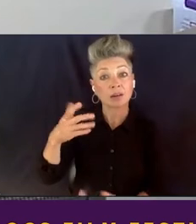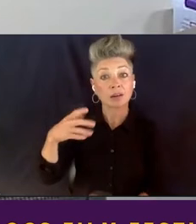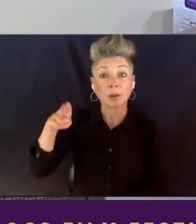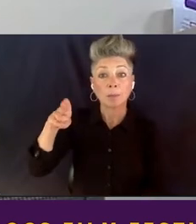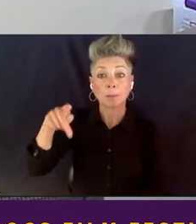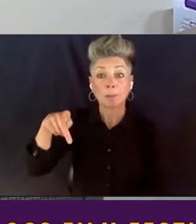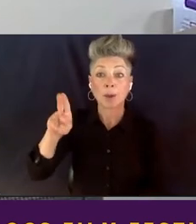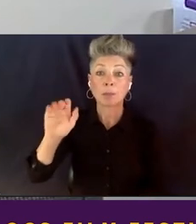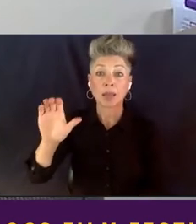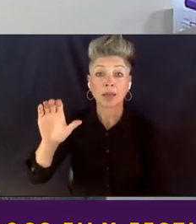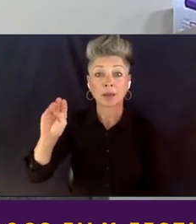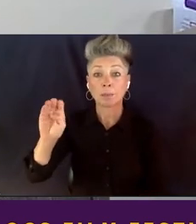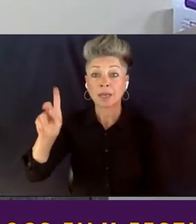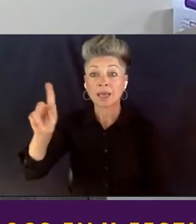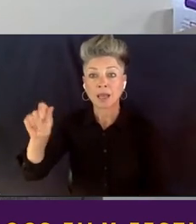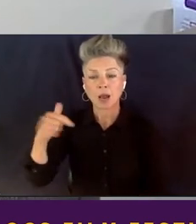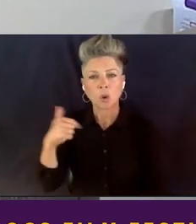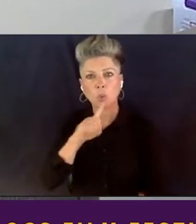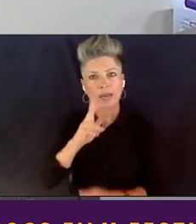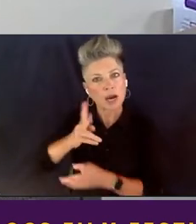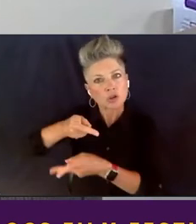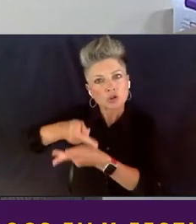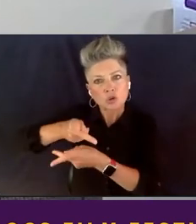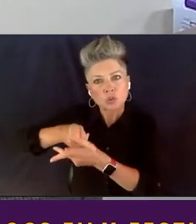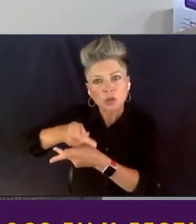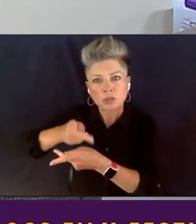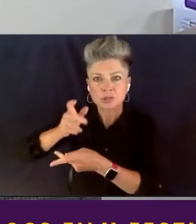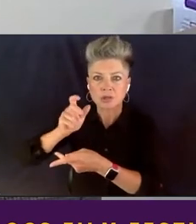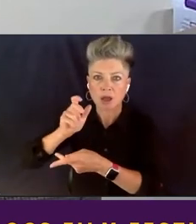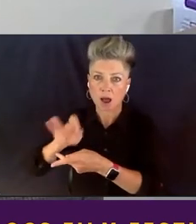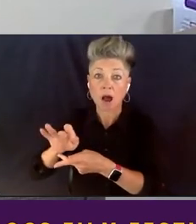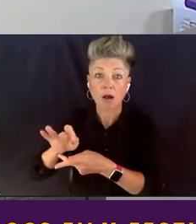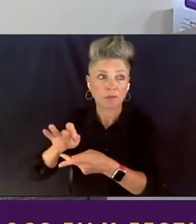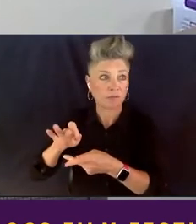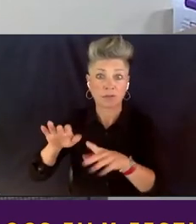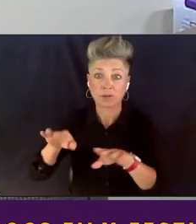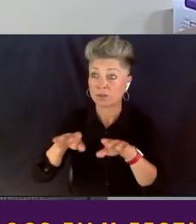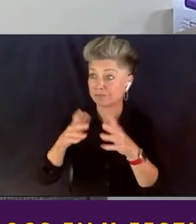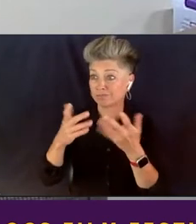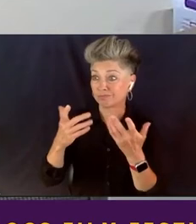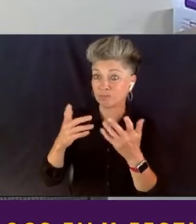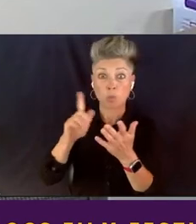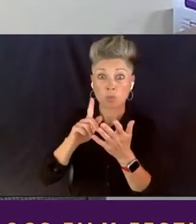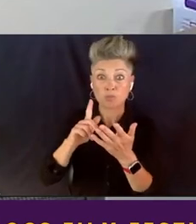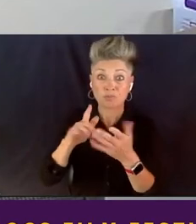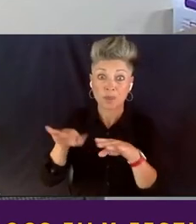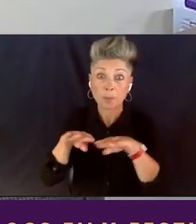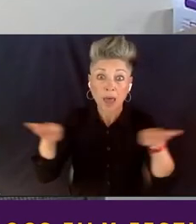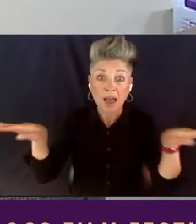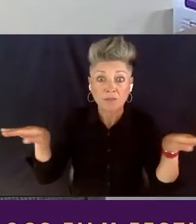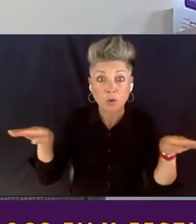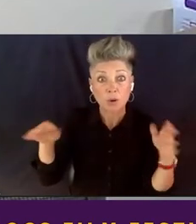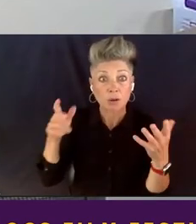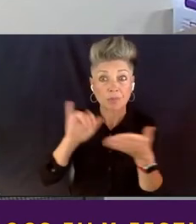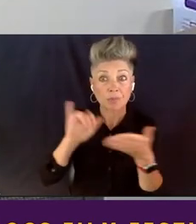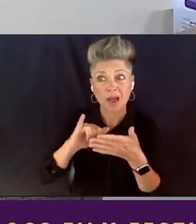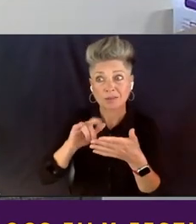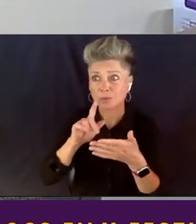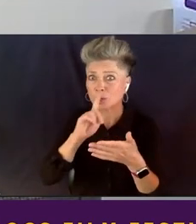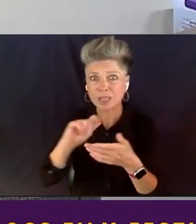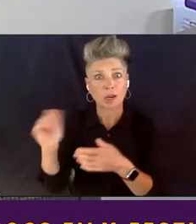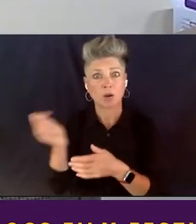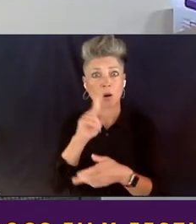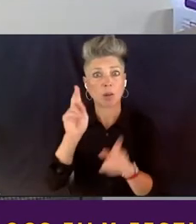as stewards over the platform that belongs to all people, it, when you have amplified